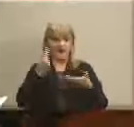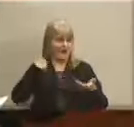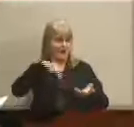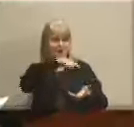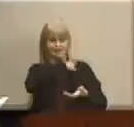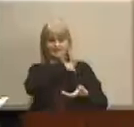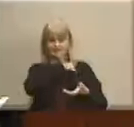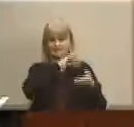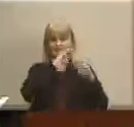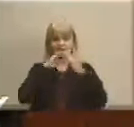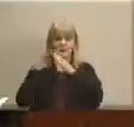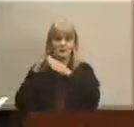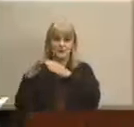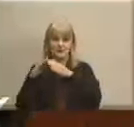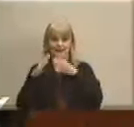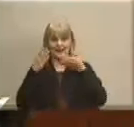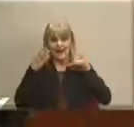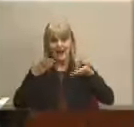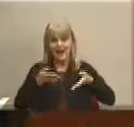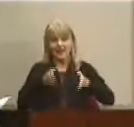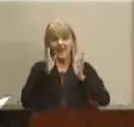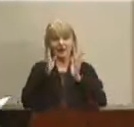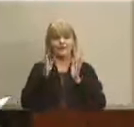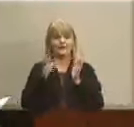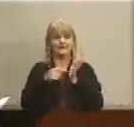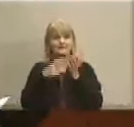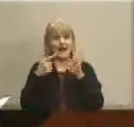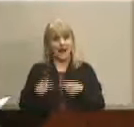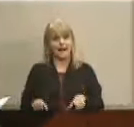community that's allowing this to happen